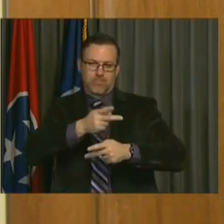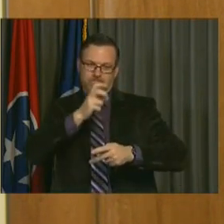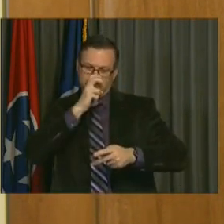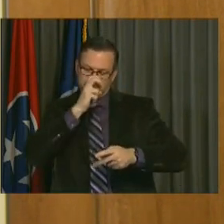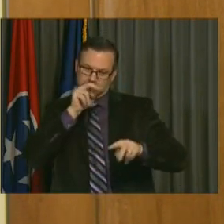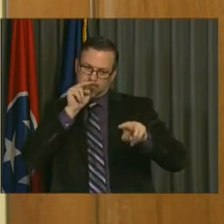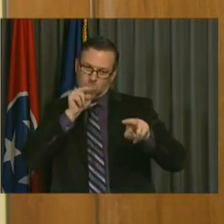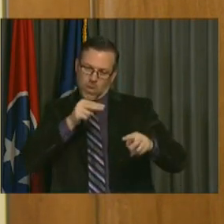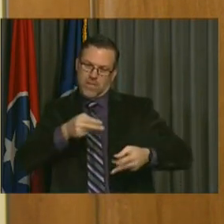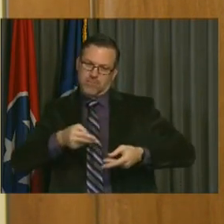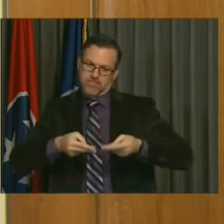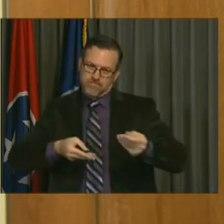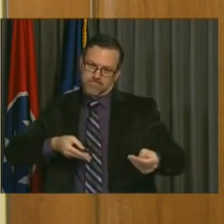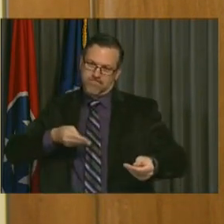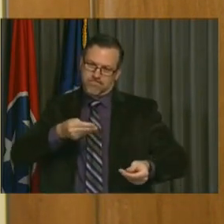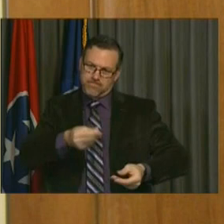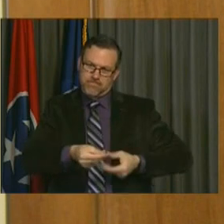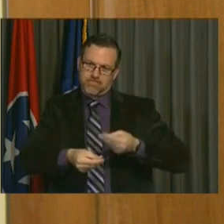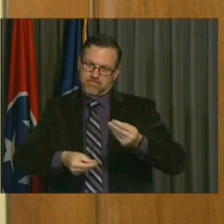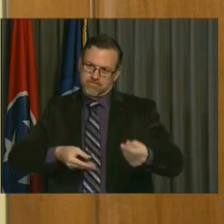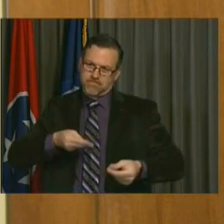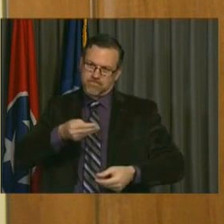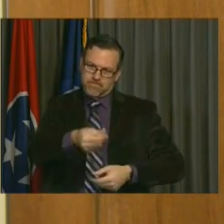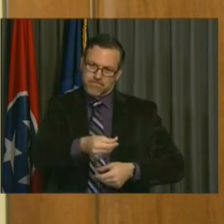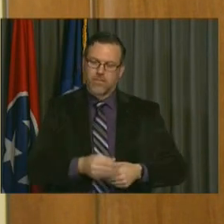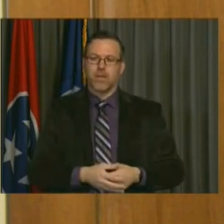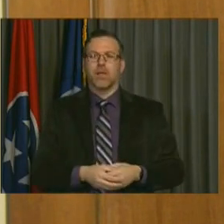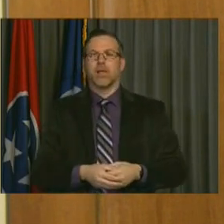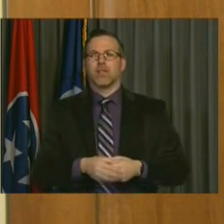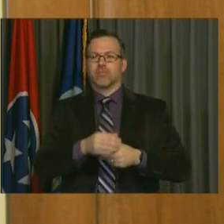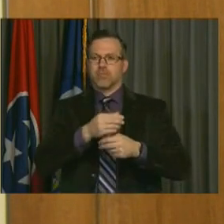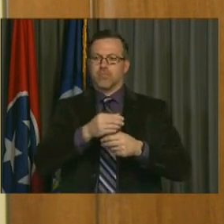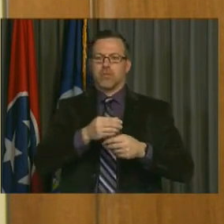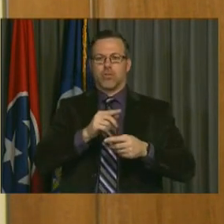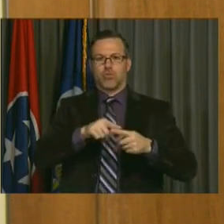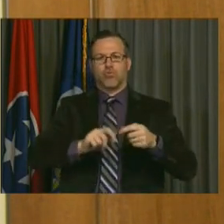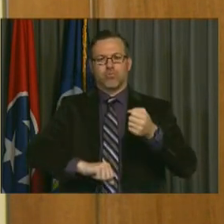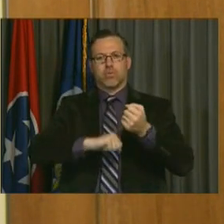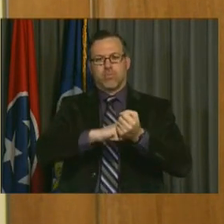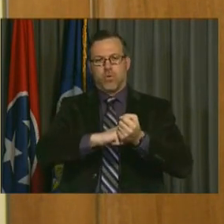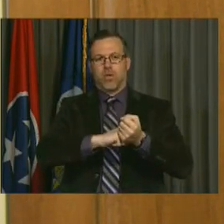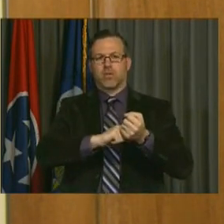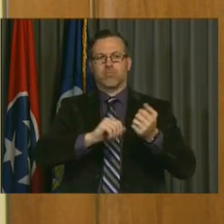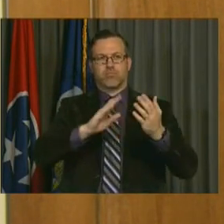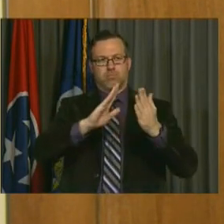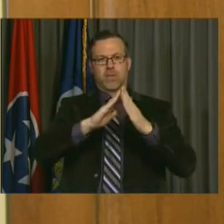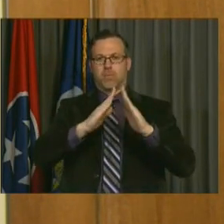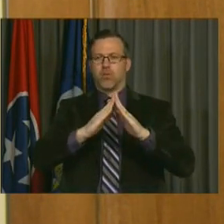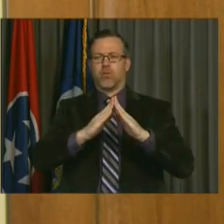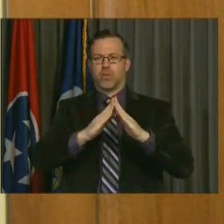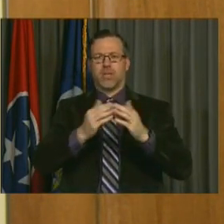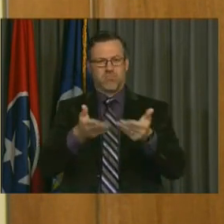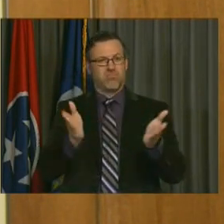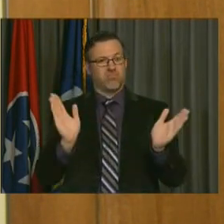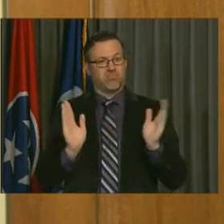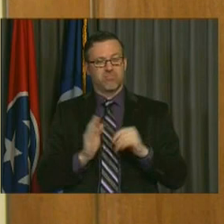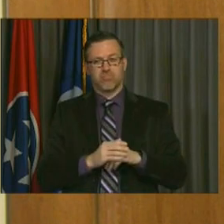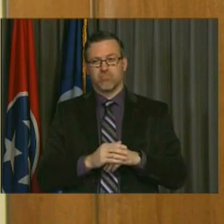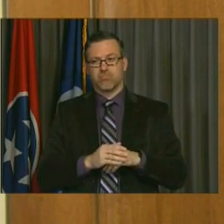resources from the council and then from there into the community at large. It is a lot of money.